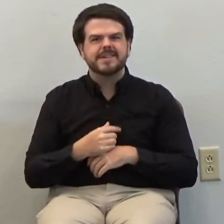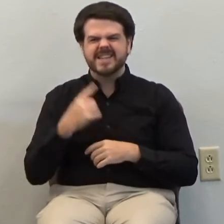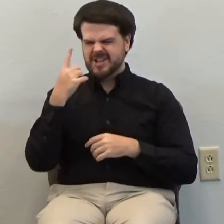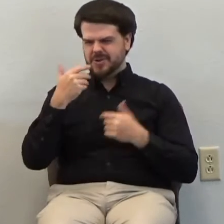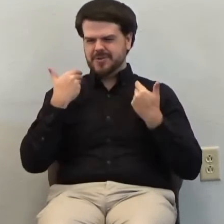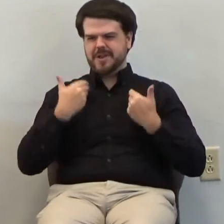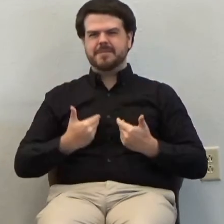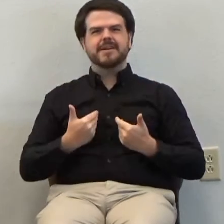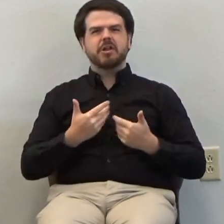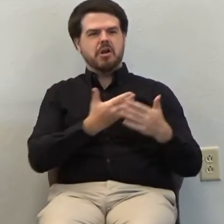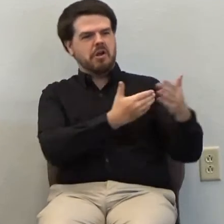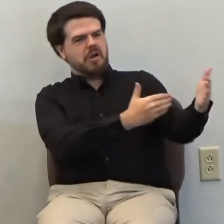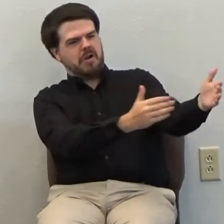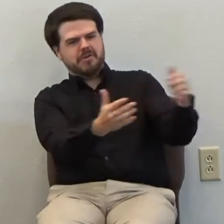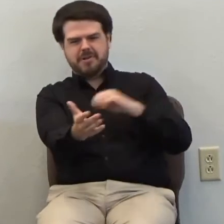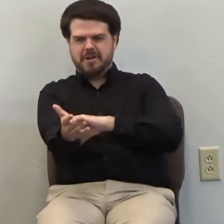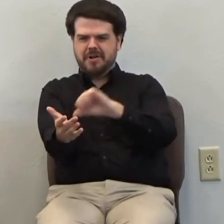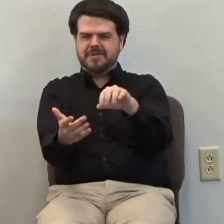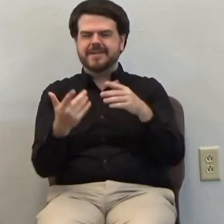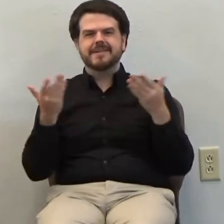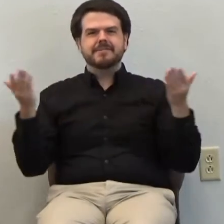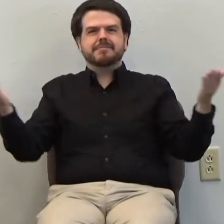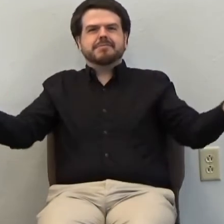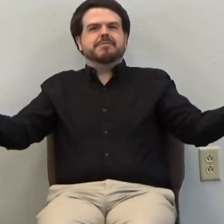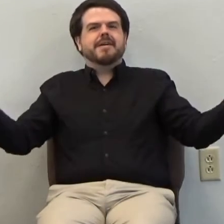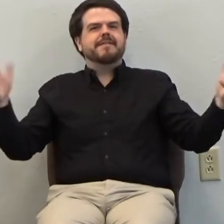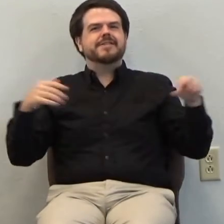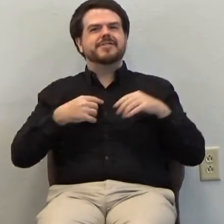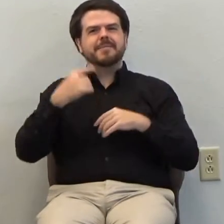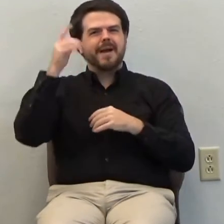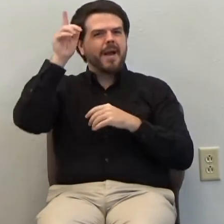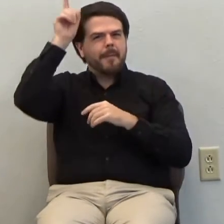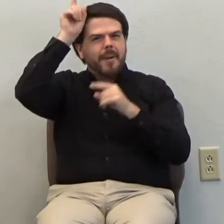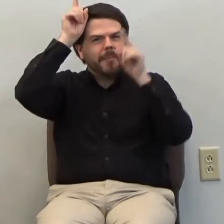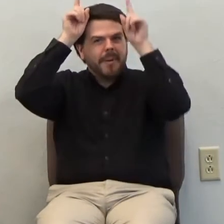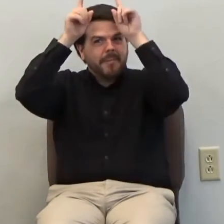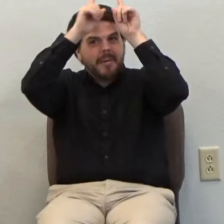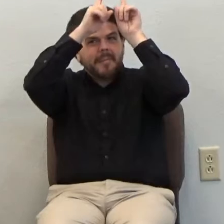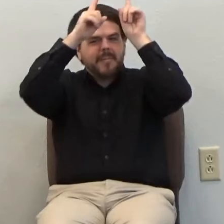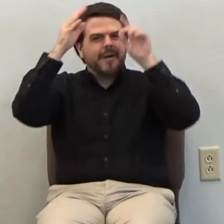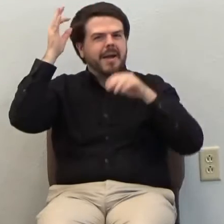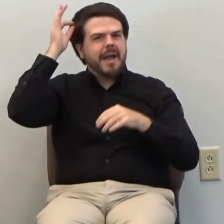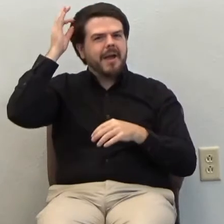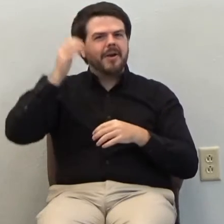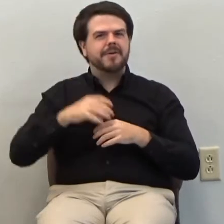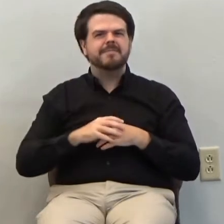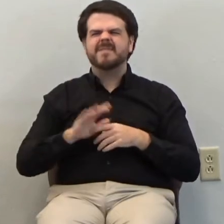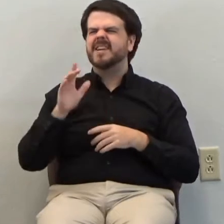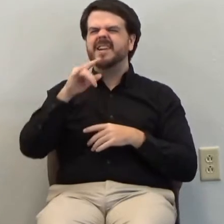arms outstretched and three hairs sticking up from my head and another child long ago